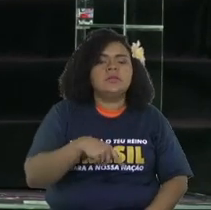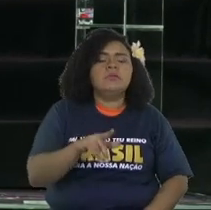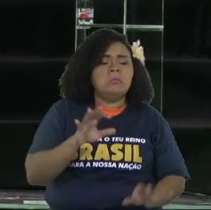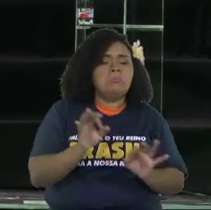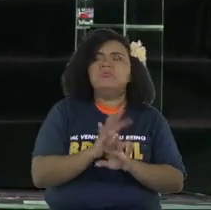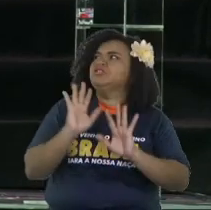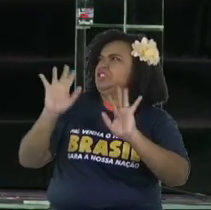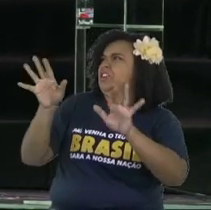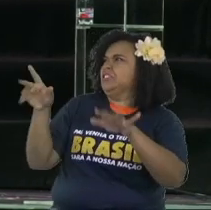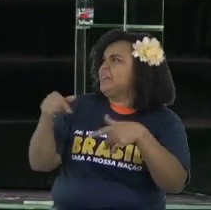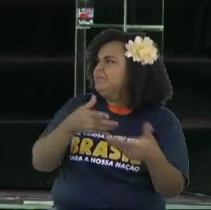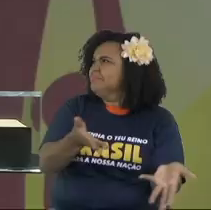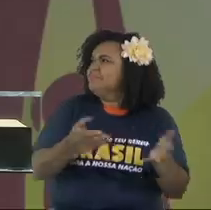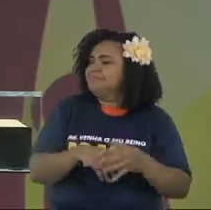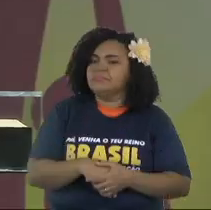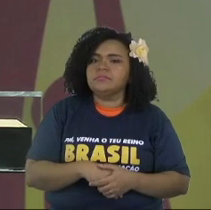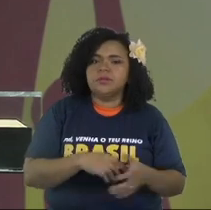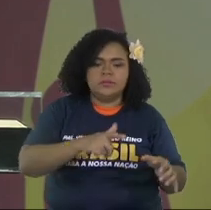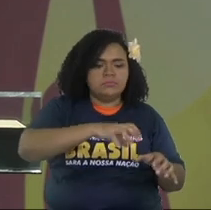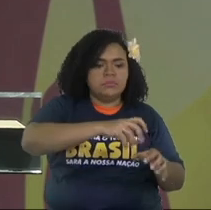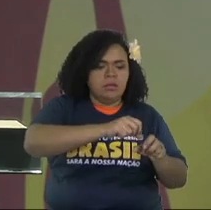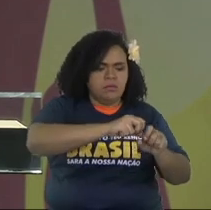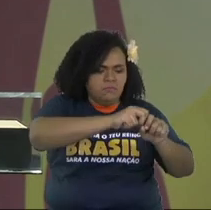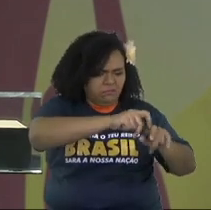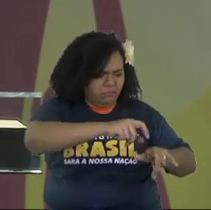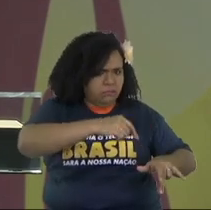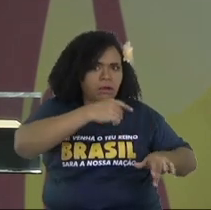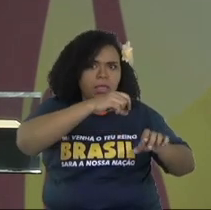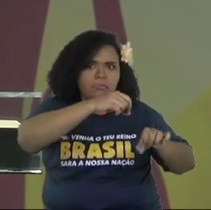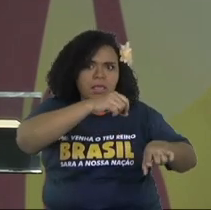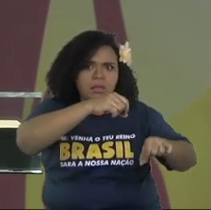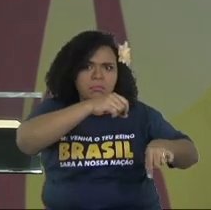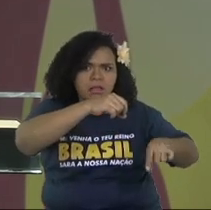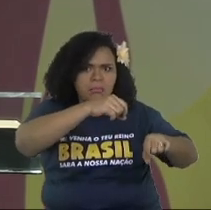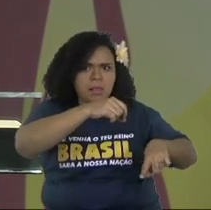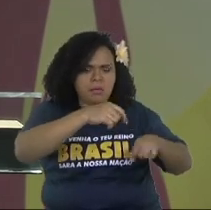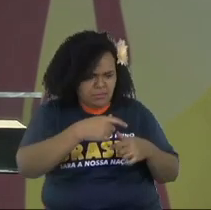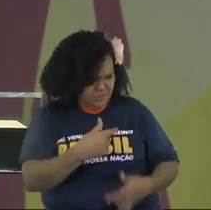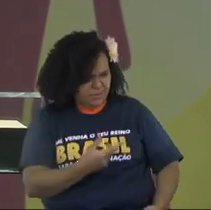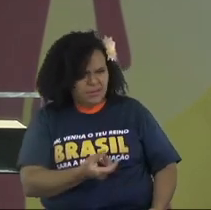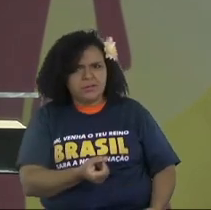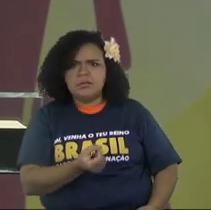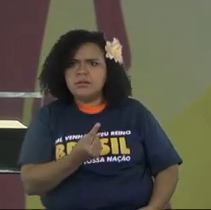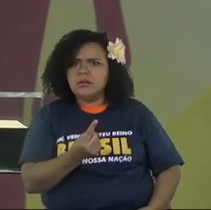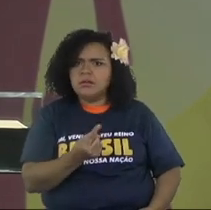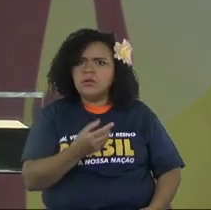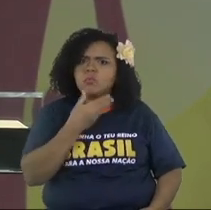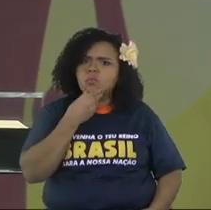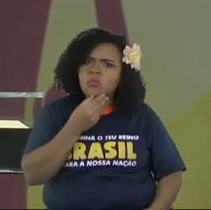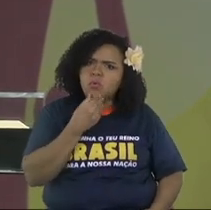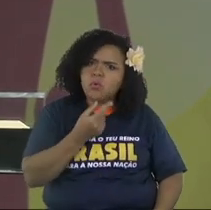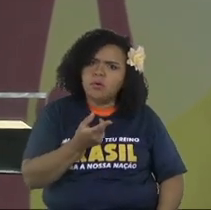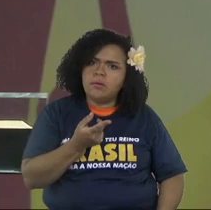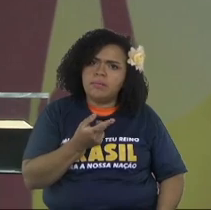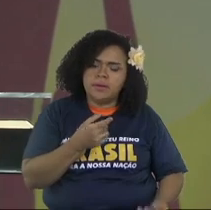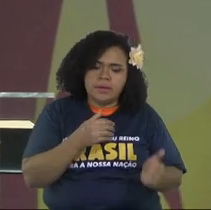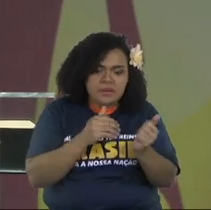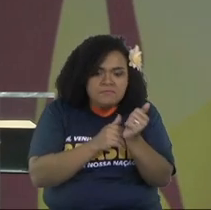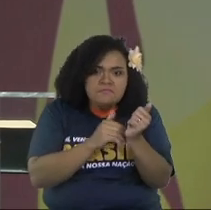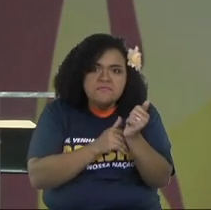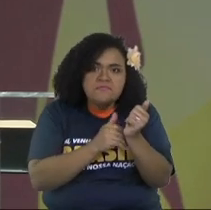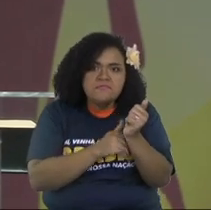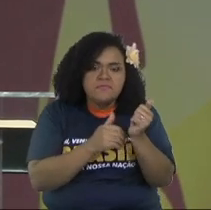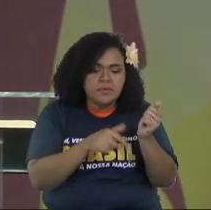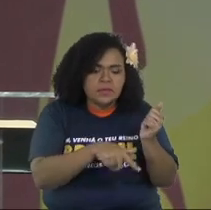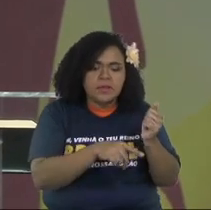covered it and when I turned the water it was leaking. Know what I mean? And I